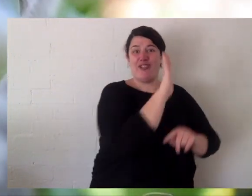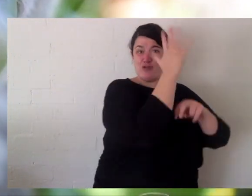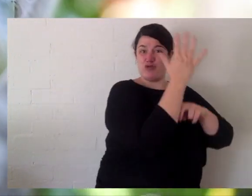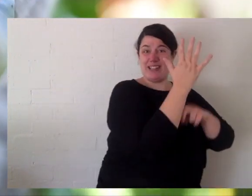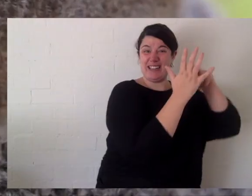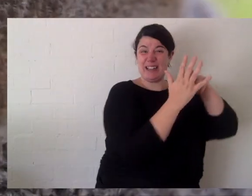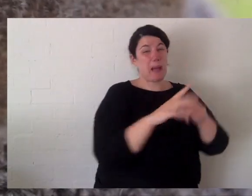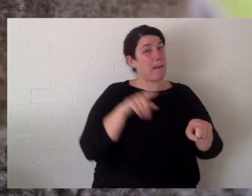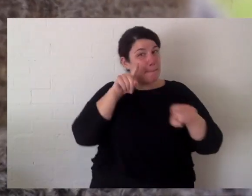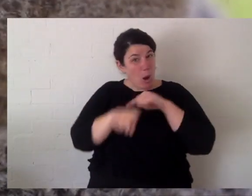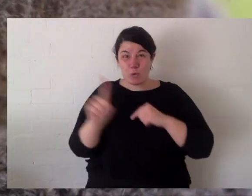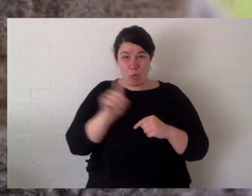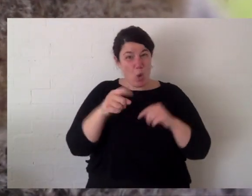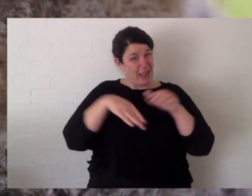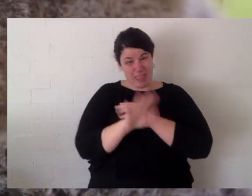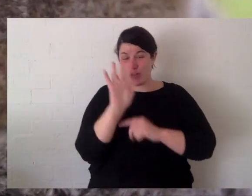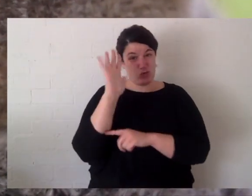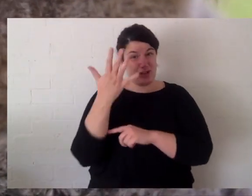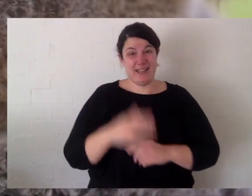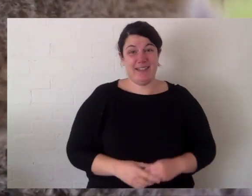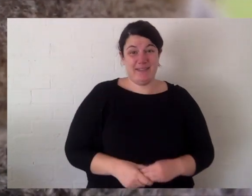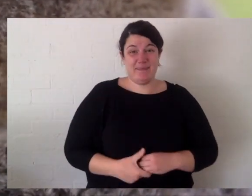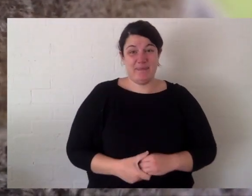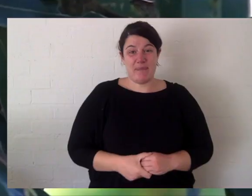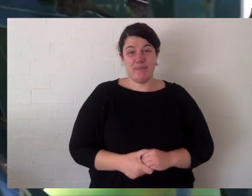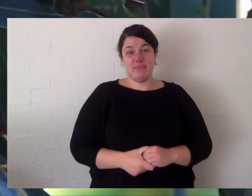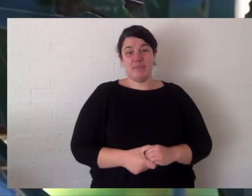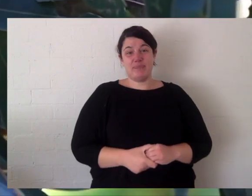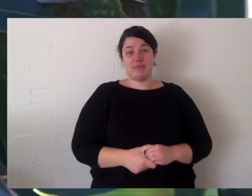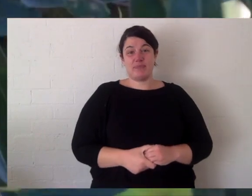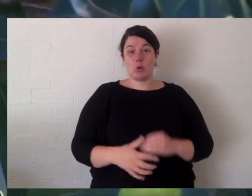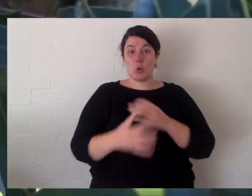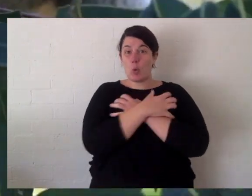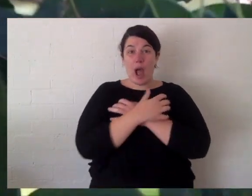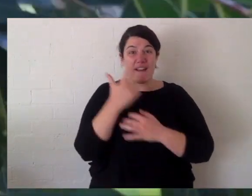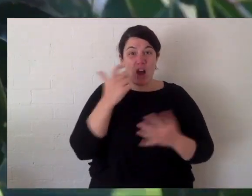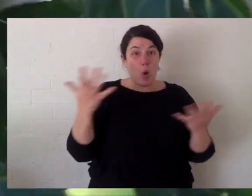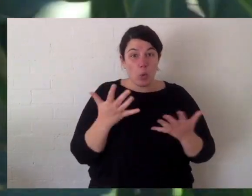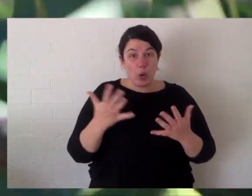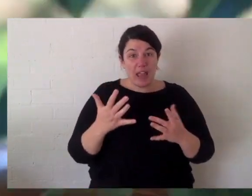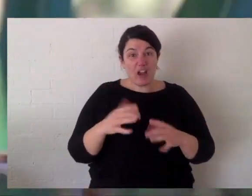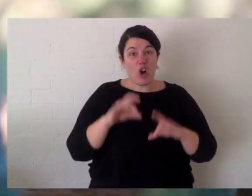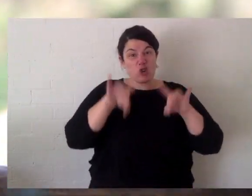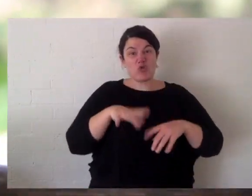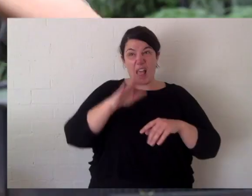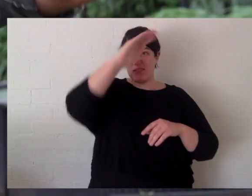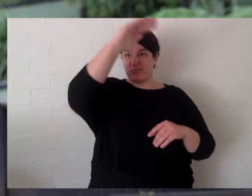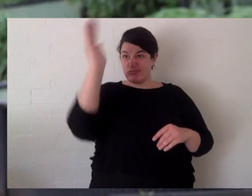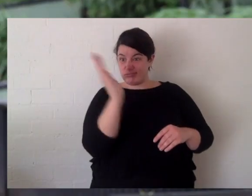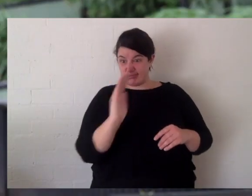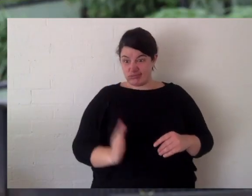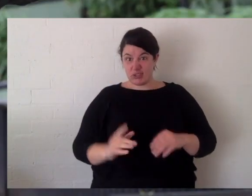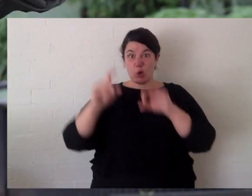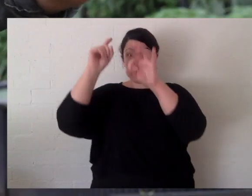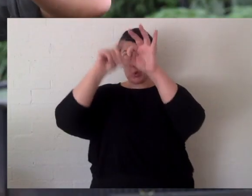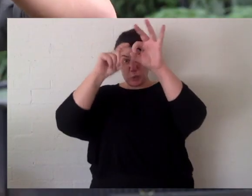basically, they spend their whole time up in those trees. Koalas are found along eastern Australia, from